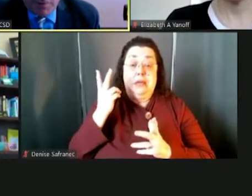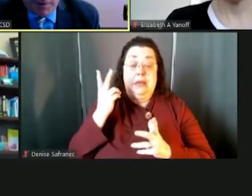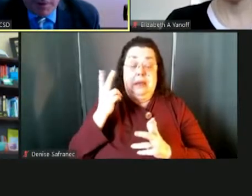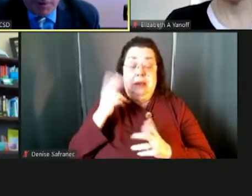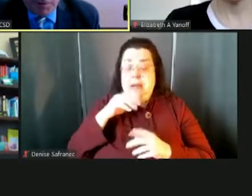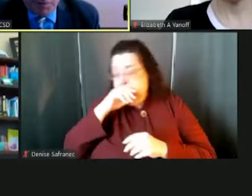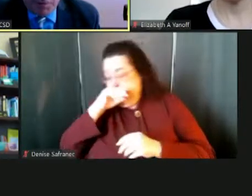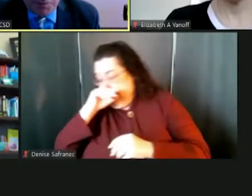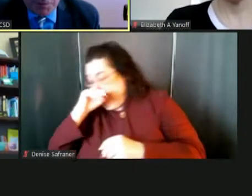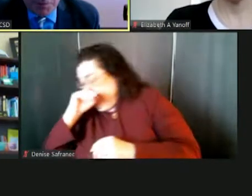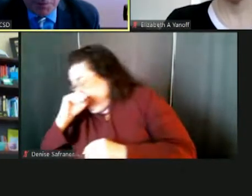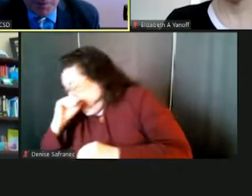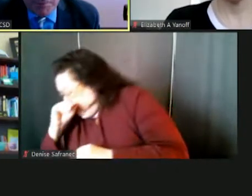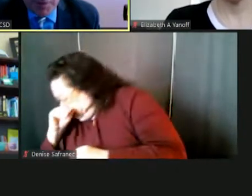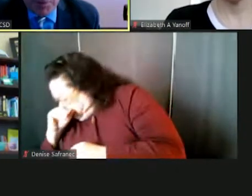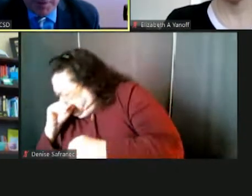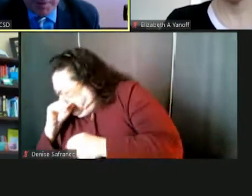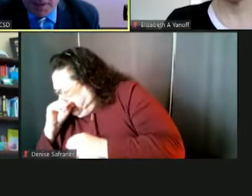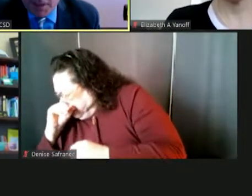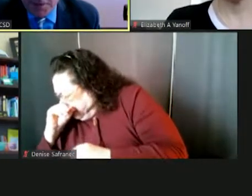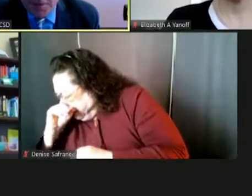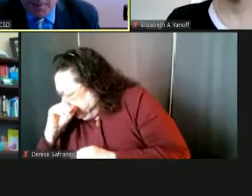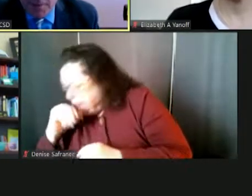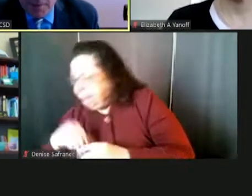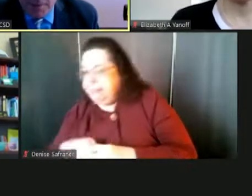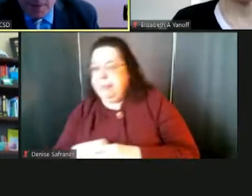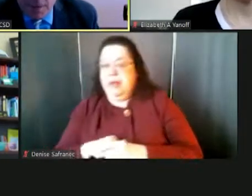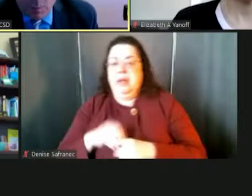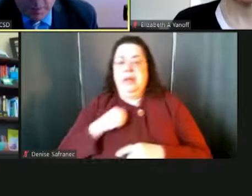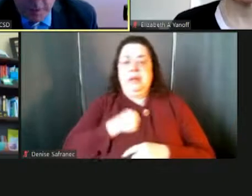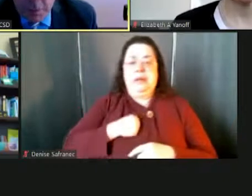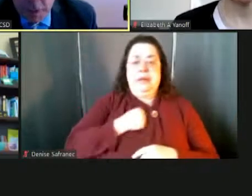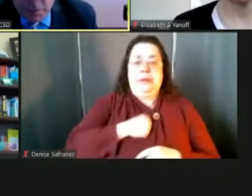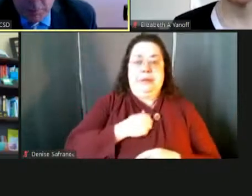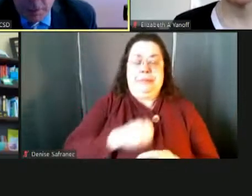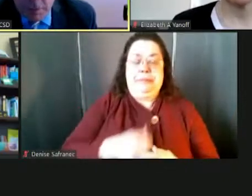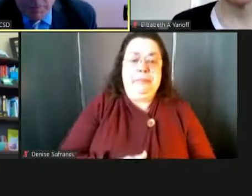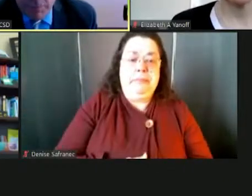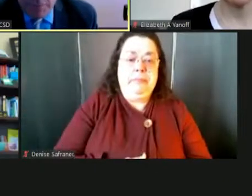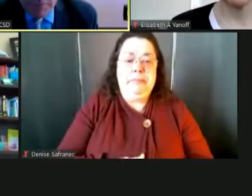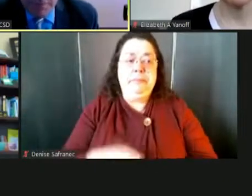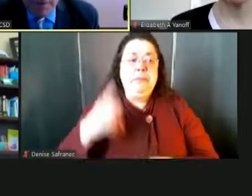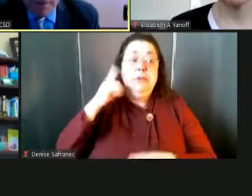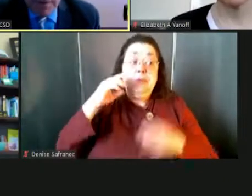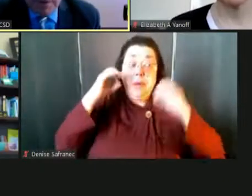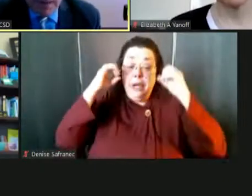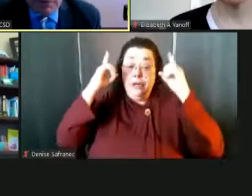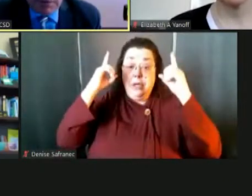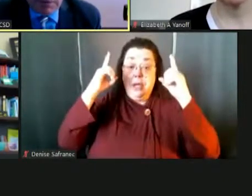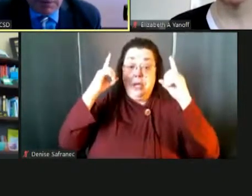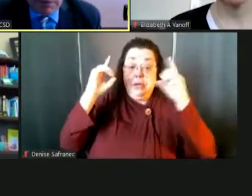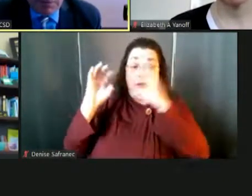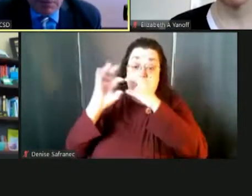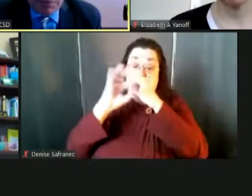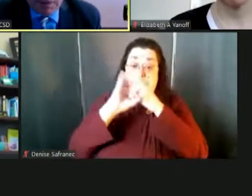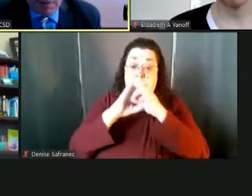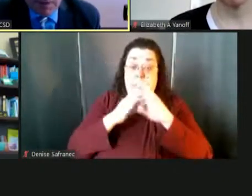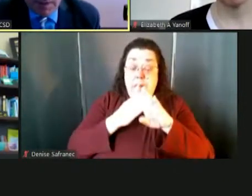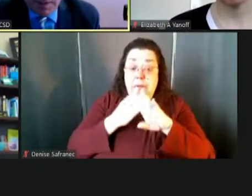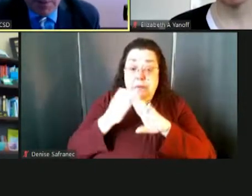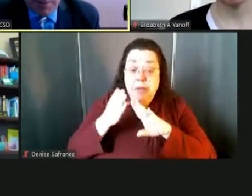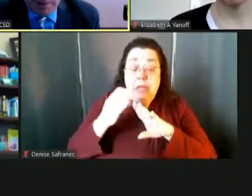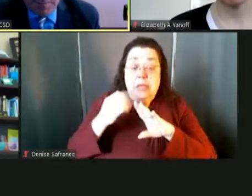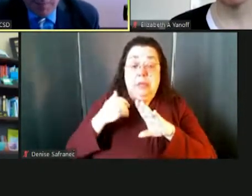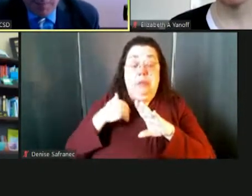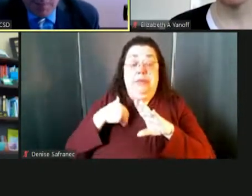you know, individuals who choose to major in education, or an education related field, uh, at the college level. We've seen